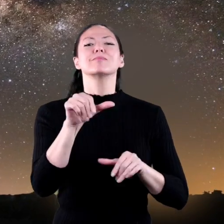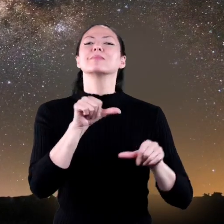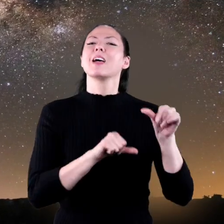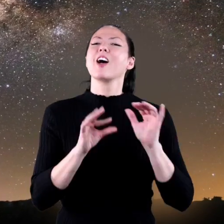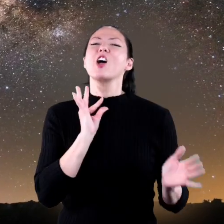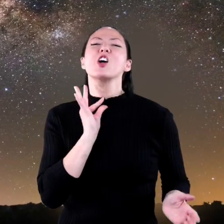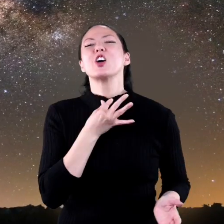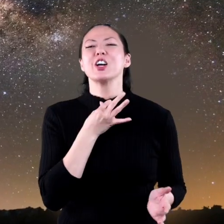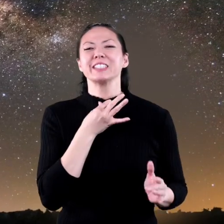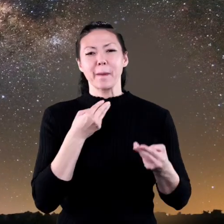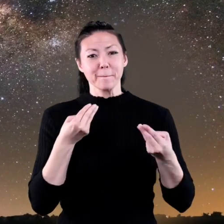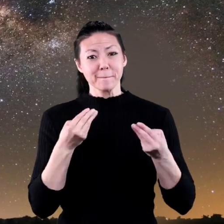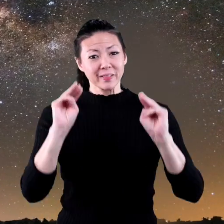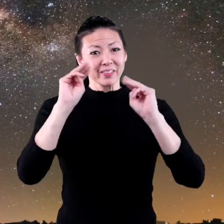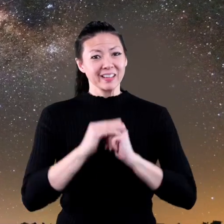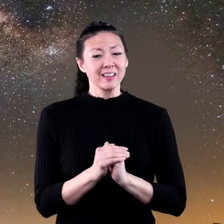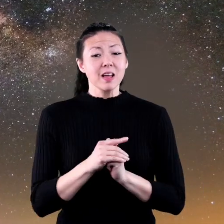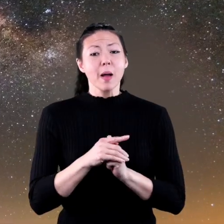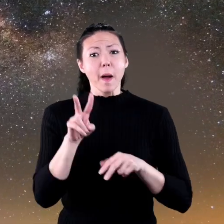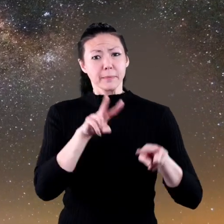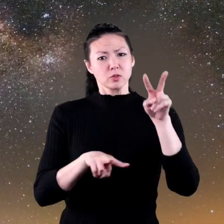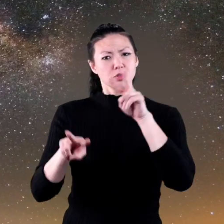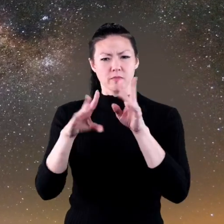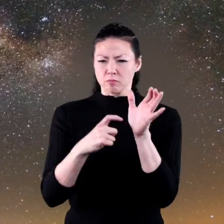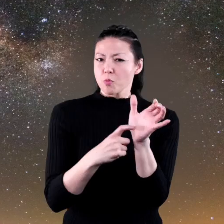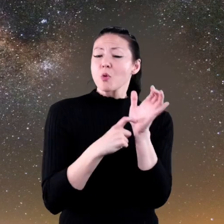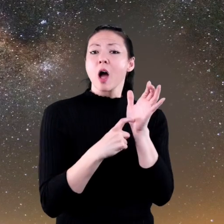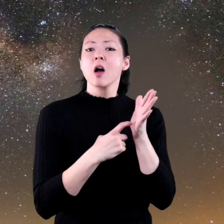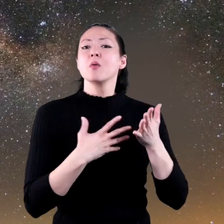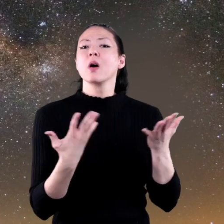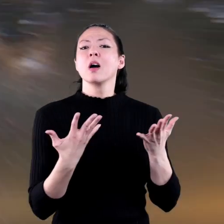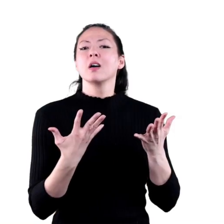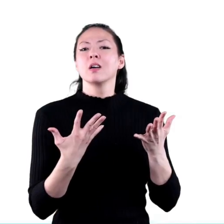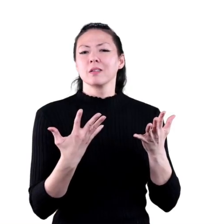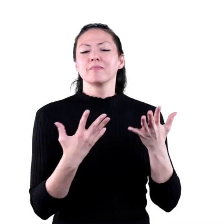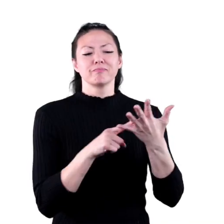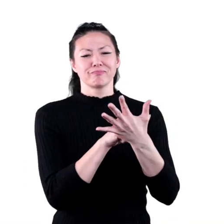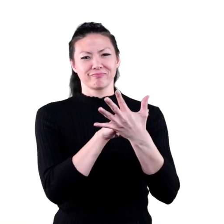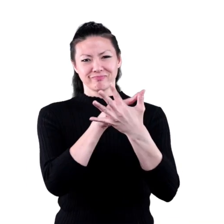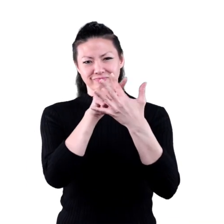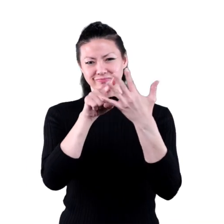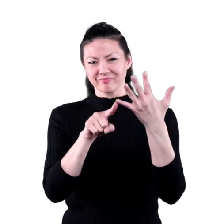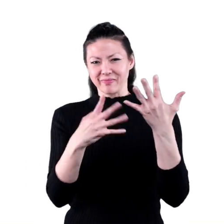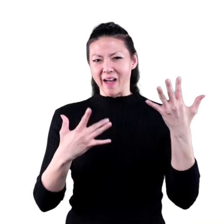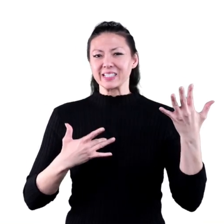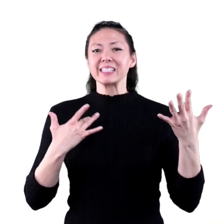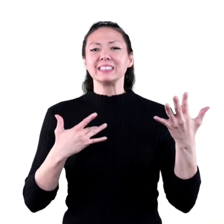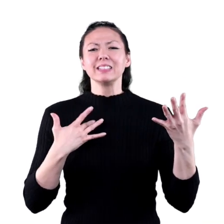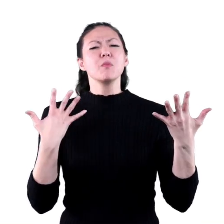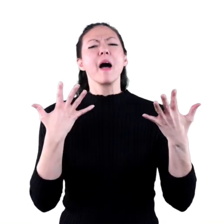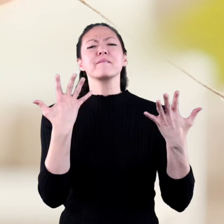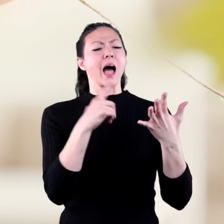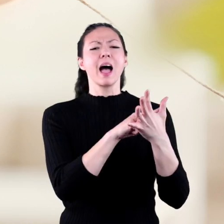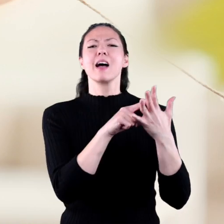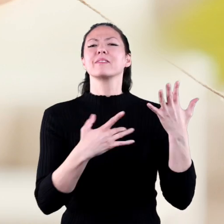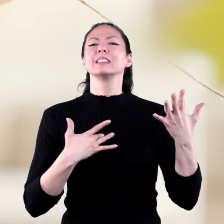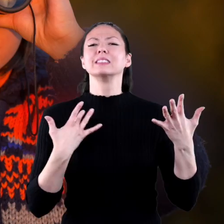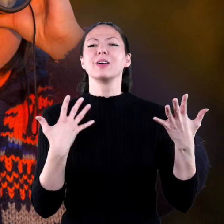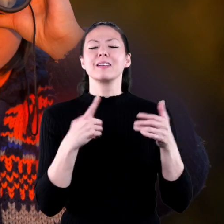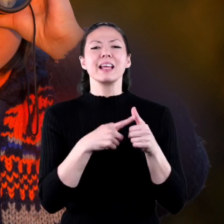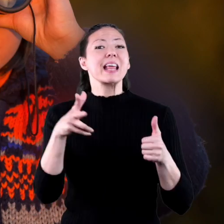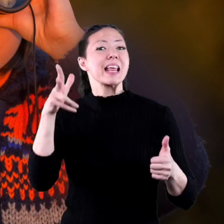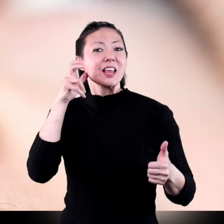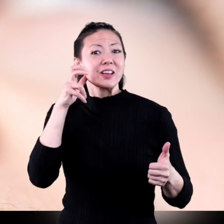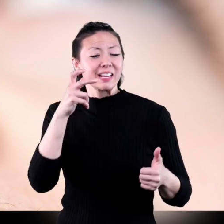Method. Observation requires using one or more of the five senses. What are the five senses? Hearing,